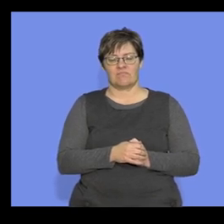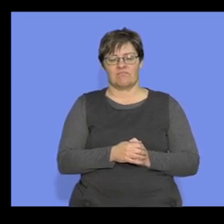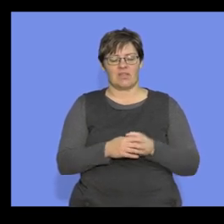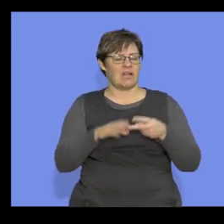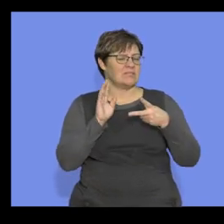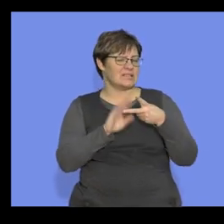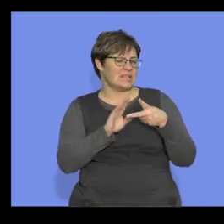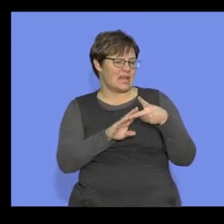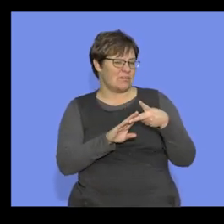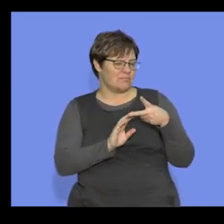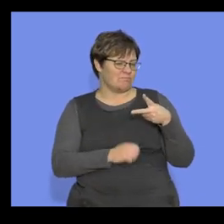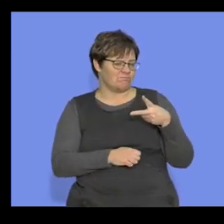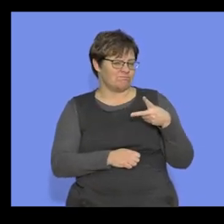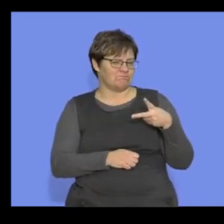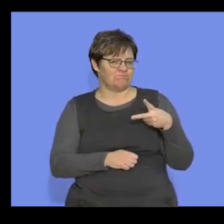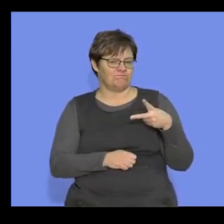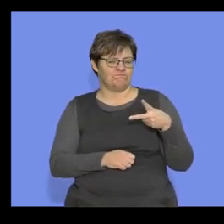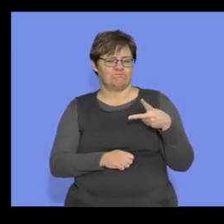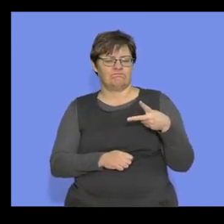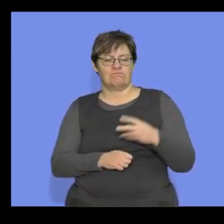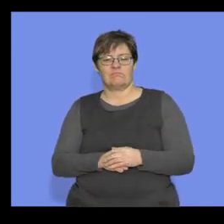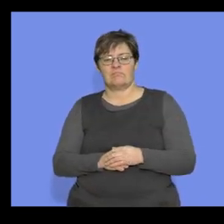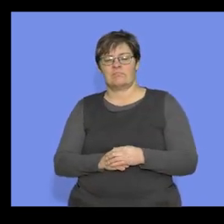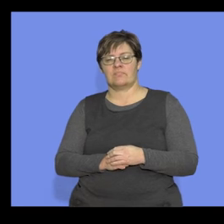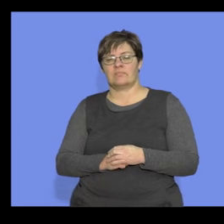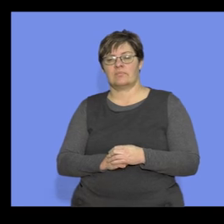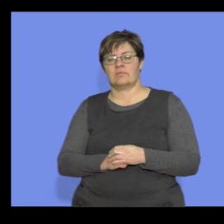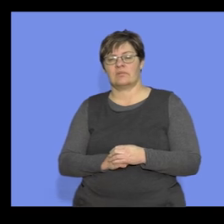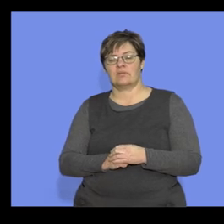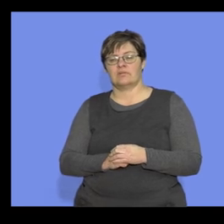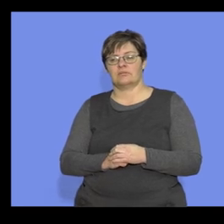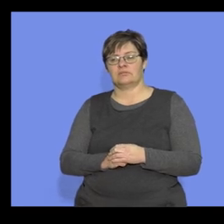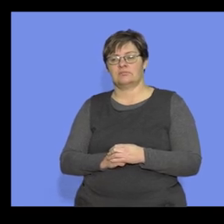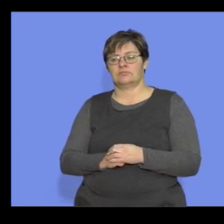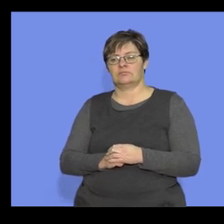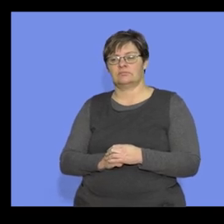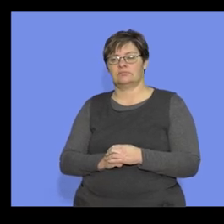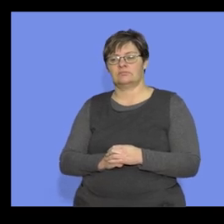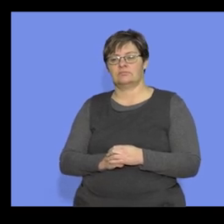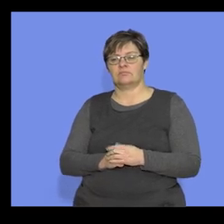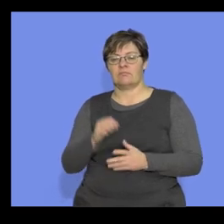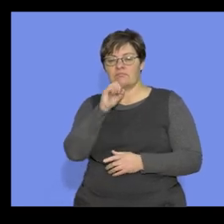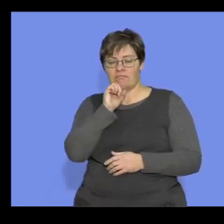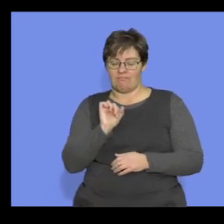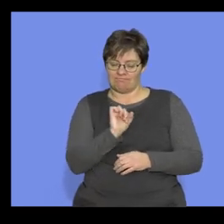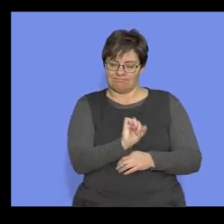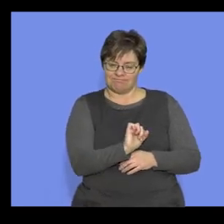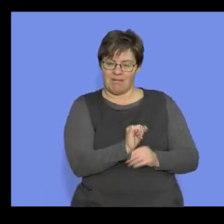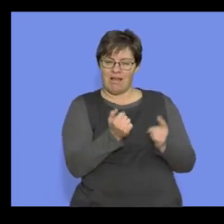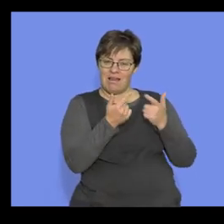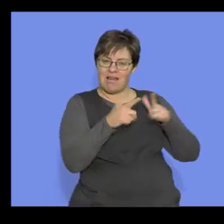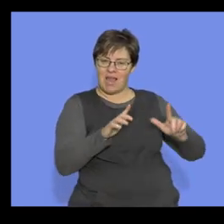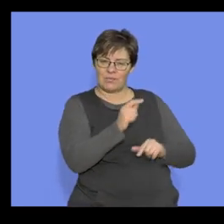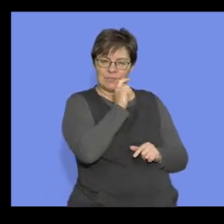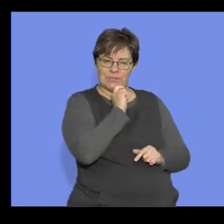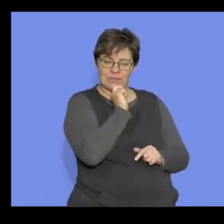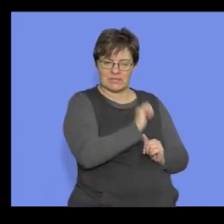Right, what else is culture about? Culture also tells us language.